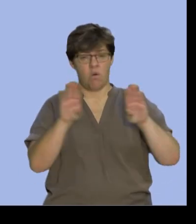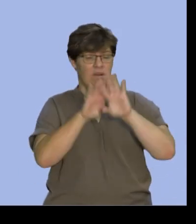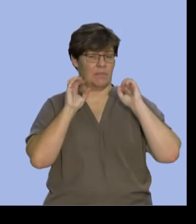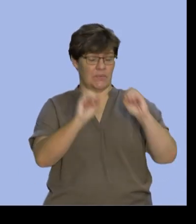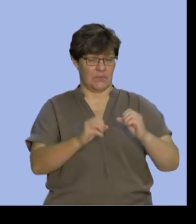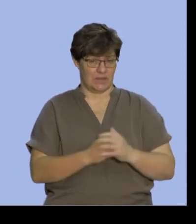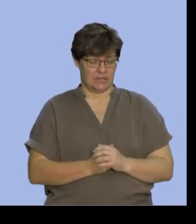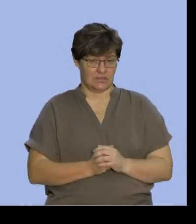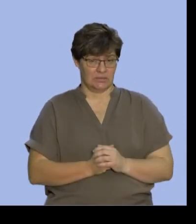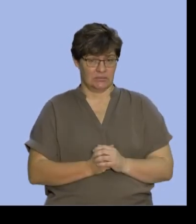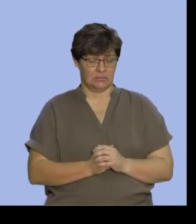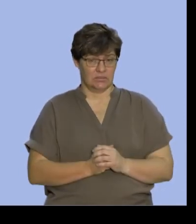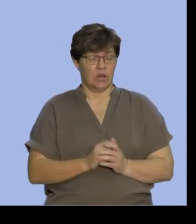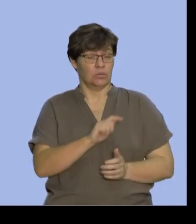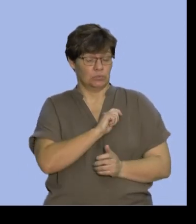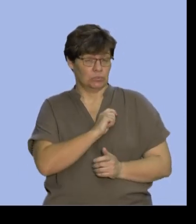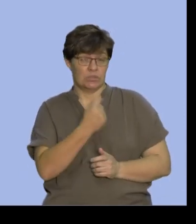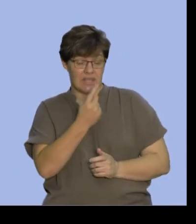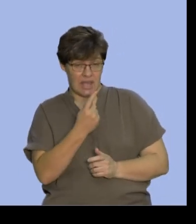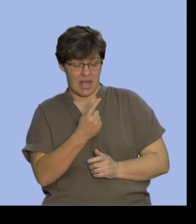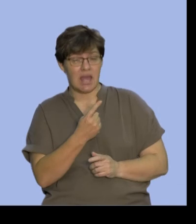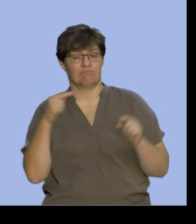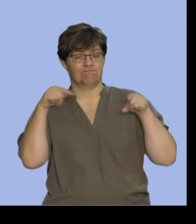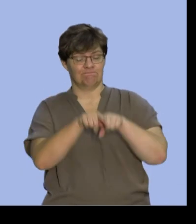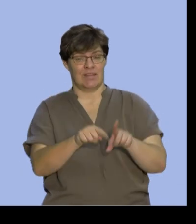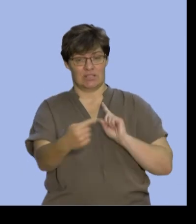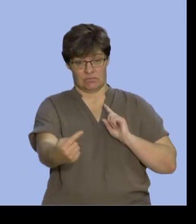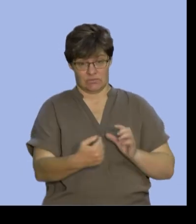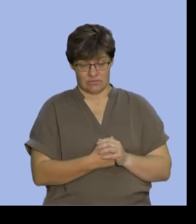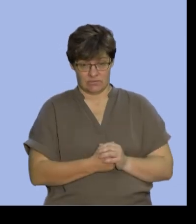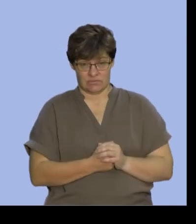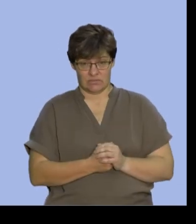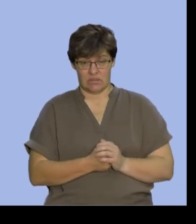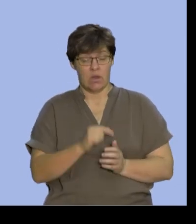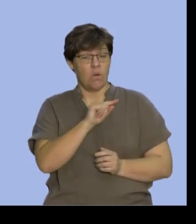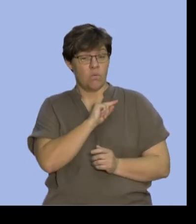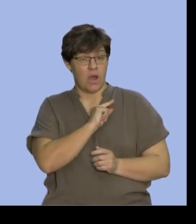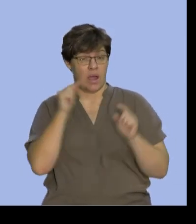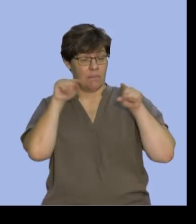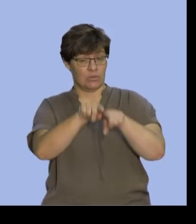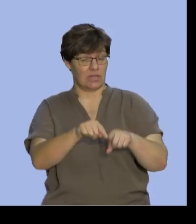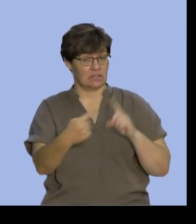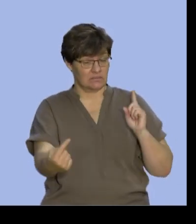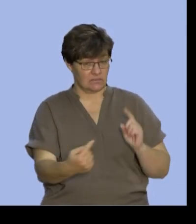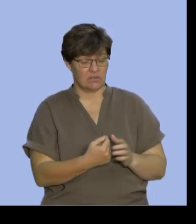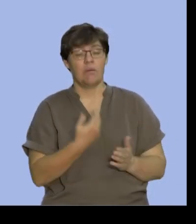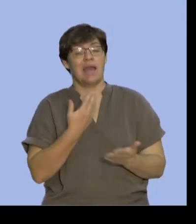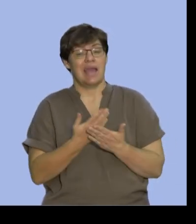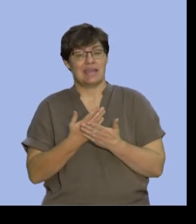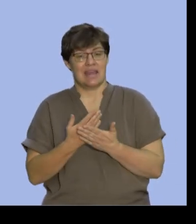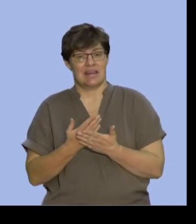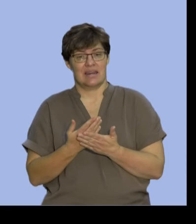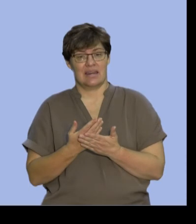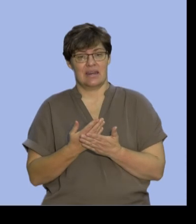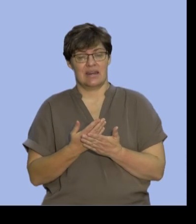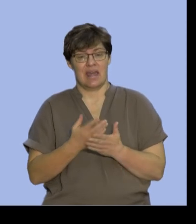we definitely can say they're mutually exclusive and because they're mutually exclusive we can apply the addition